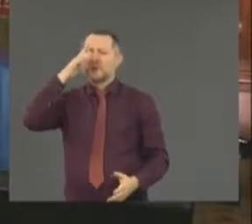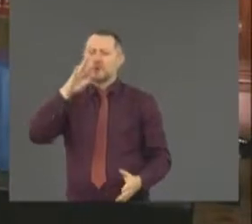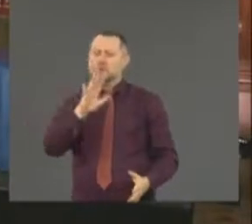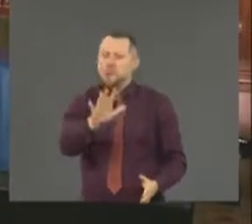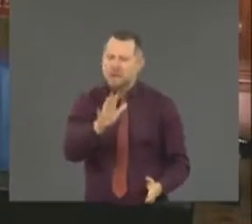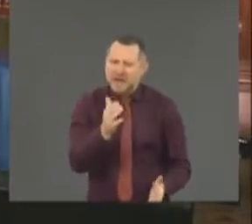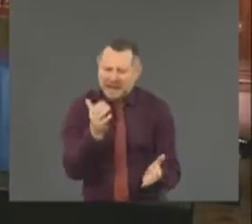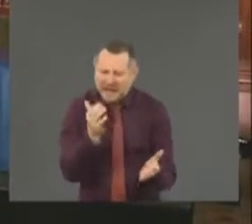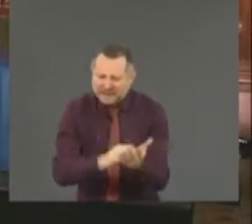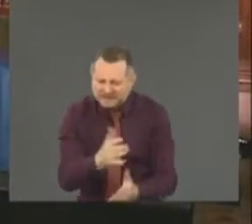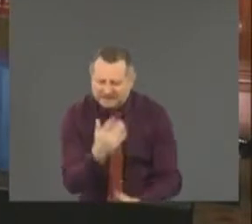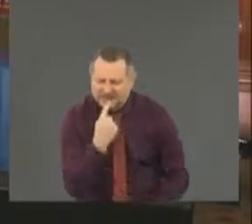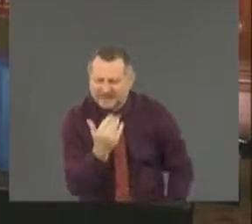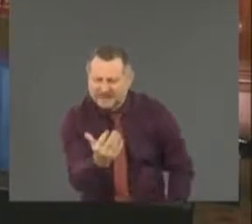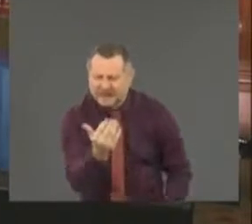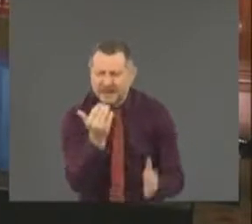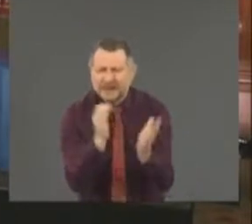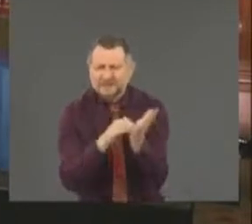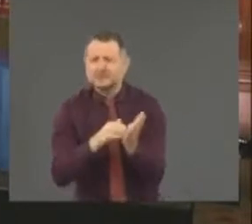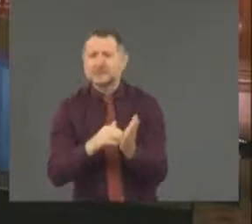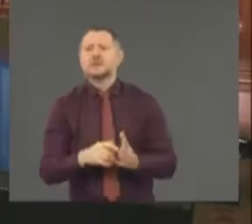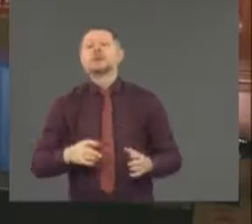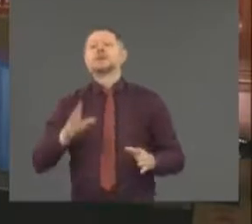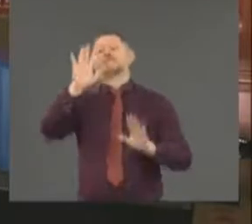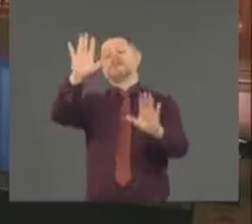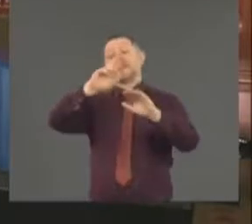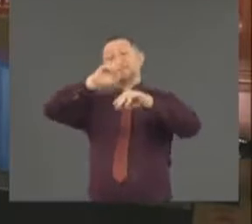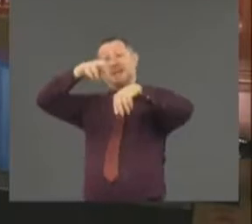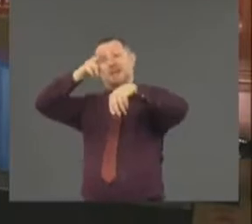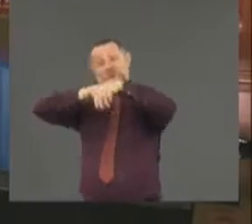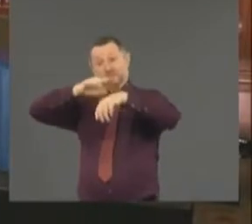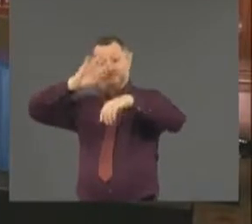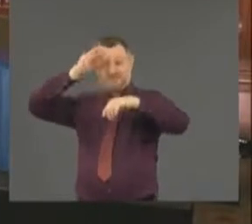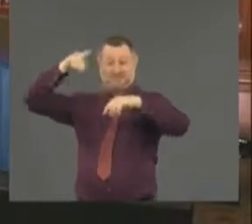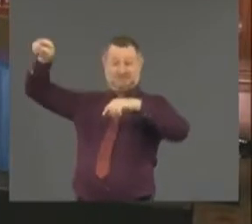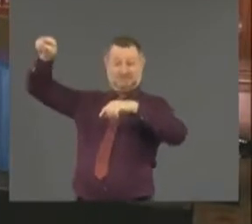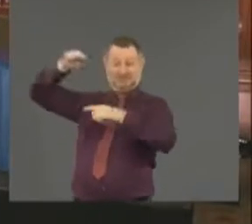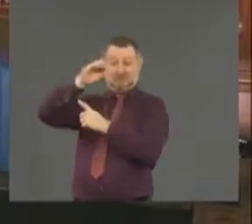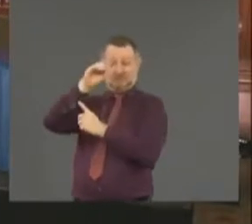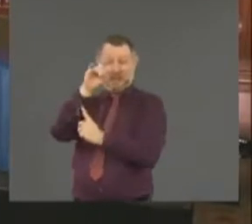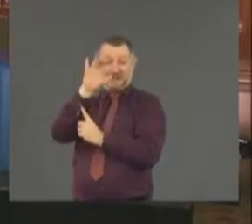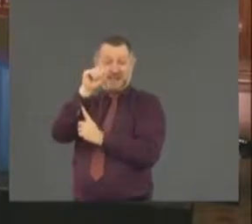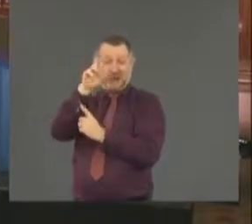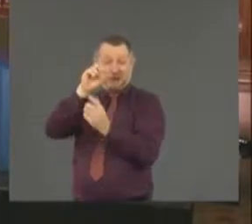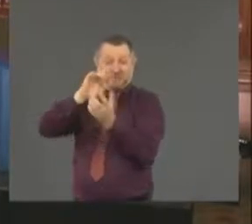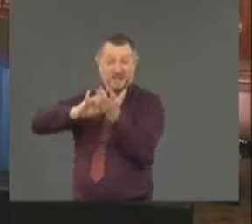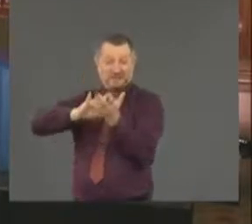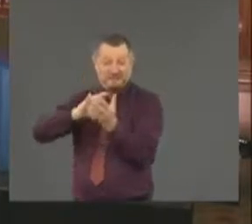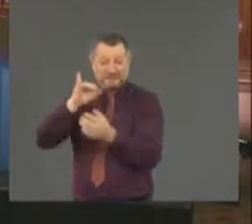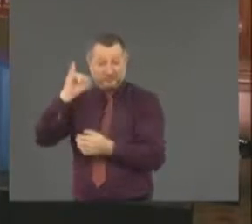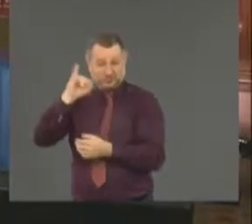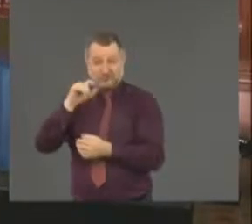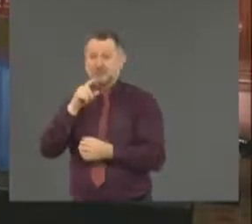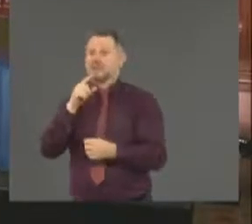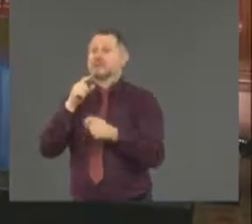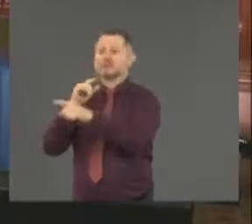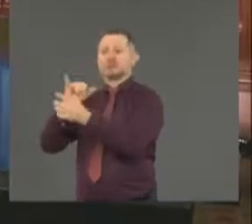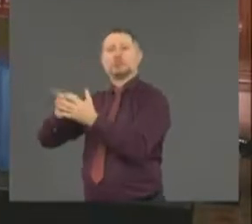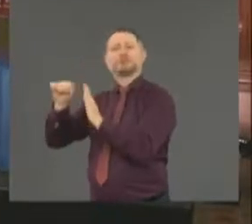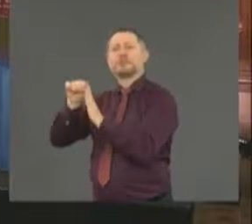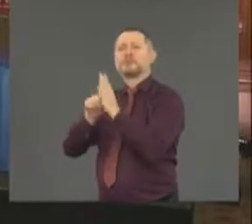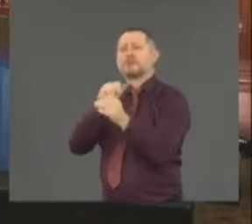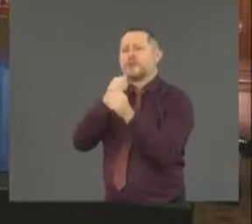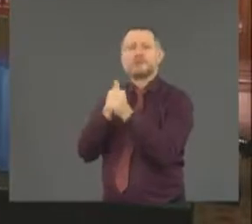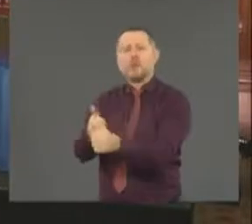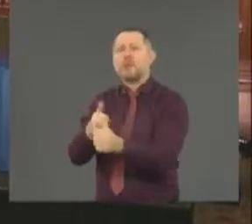Siva Herba, says New York State did not follow the federal guidelines in releasing COVID patients back to the nursing homes. Yeah, I think